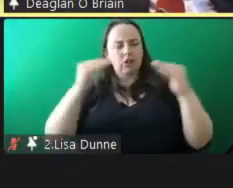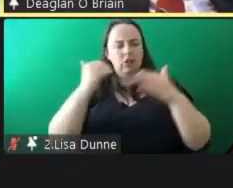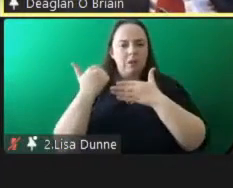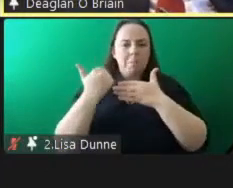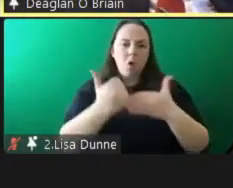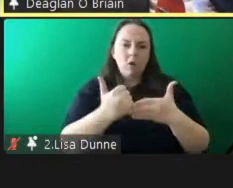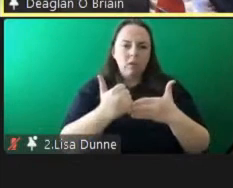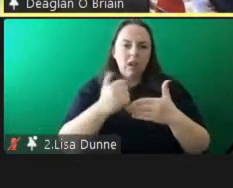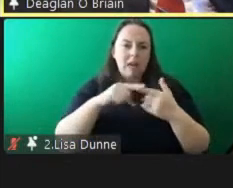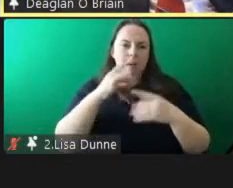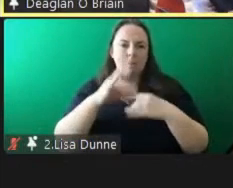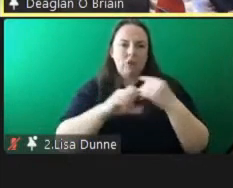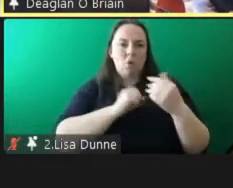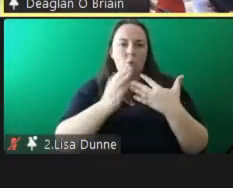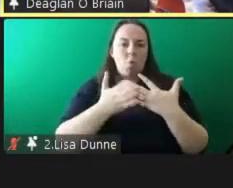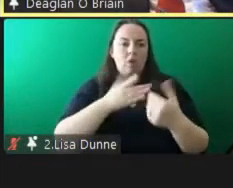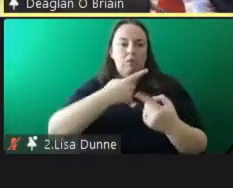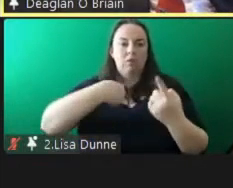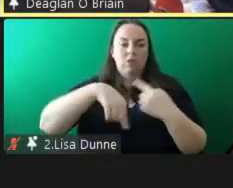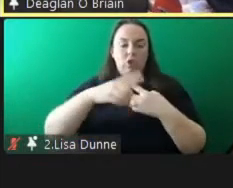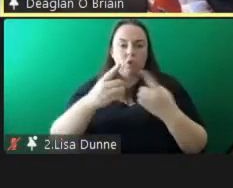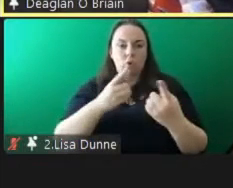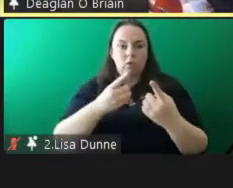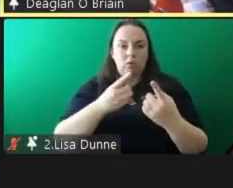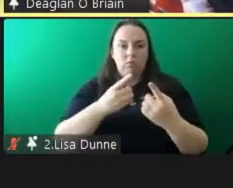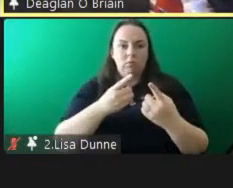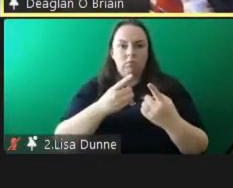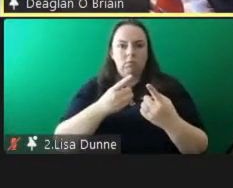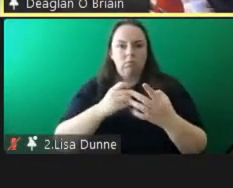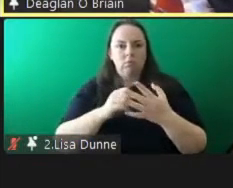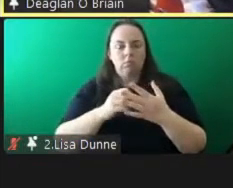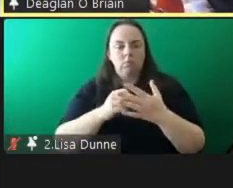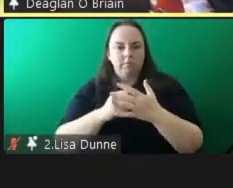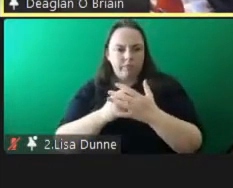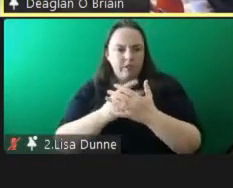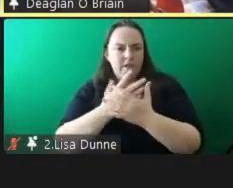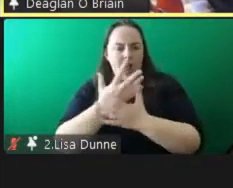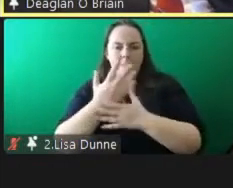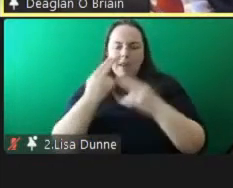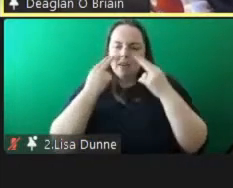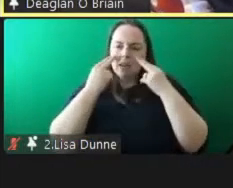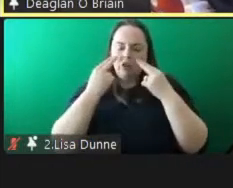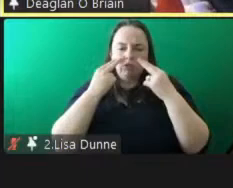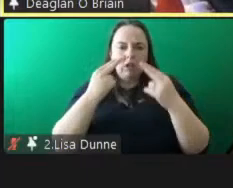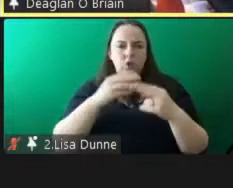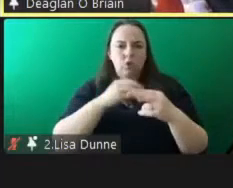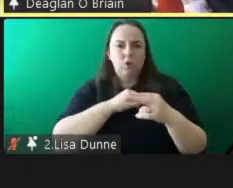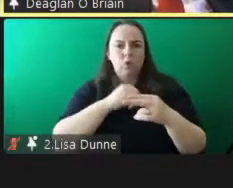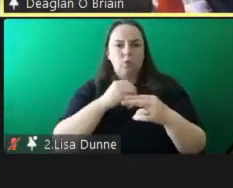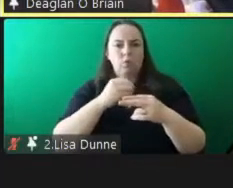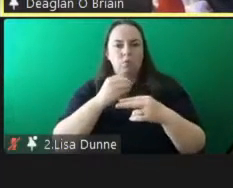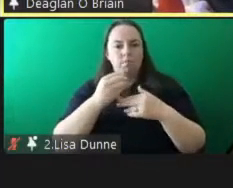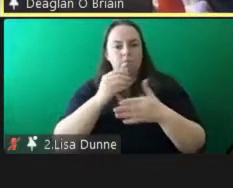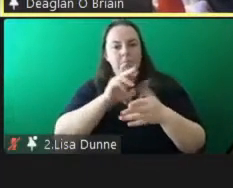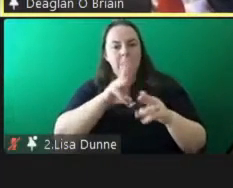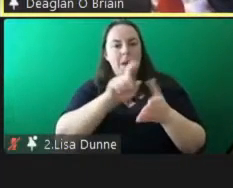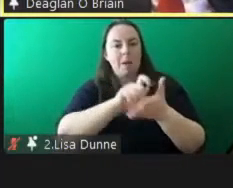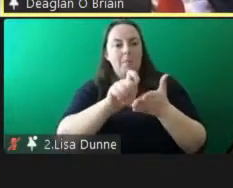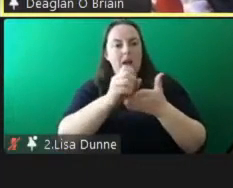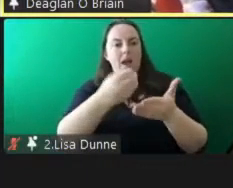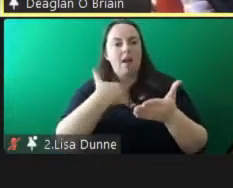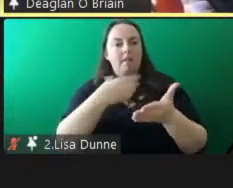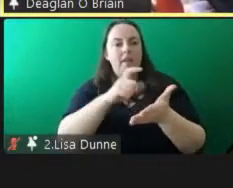which what we do has grown up organically and is a response largely to applications for funding that we get